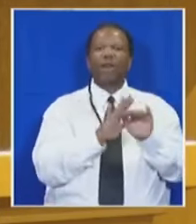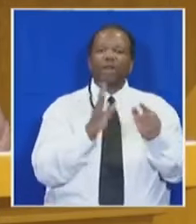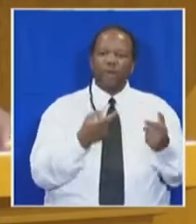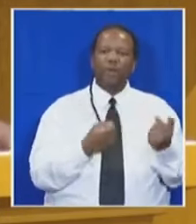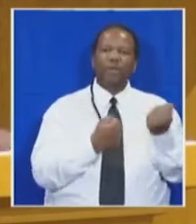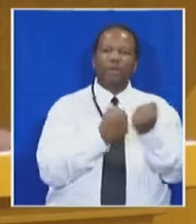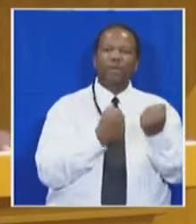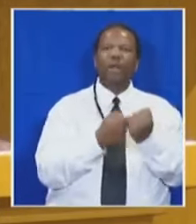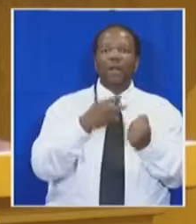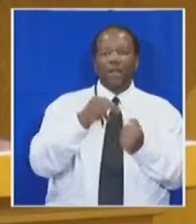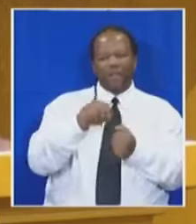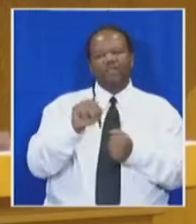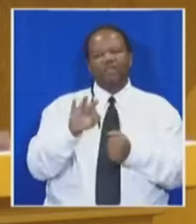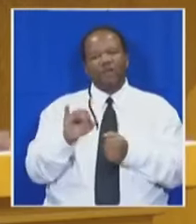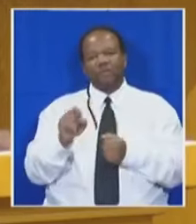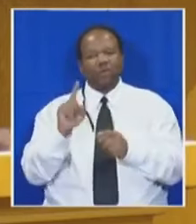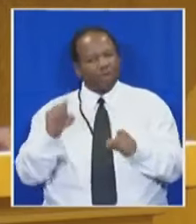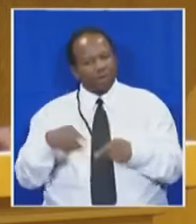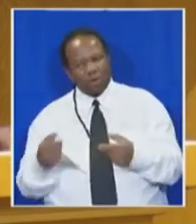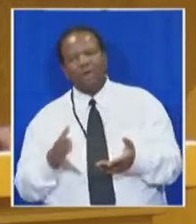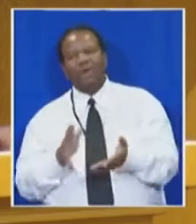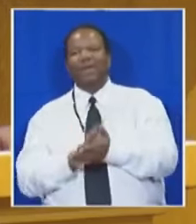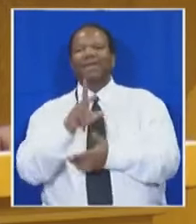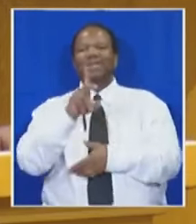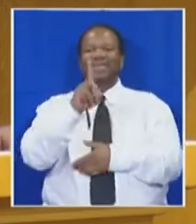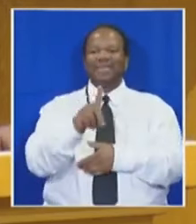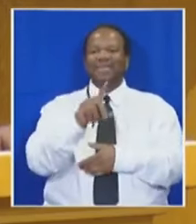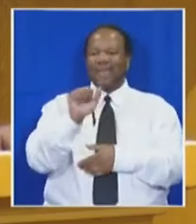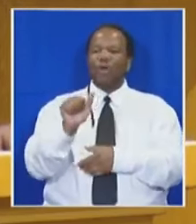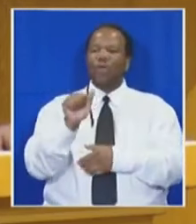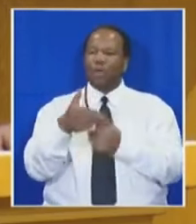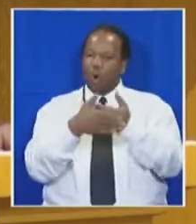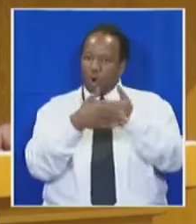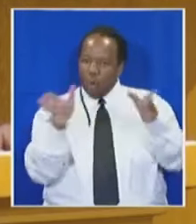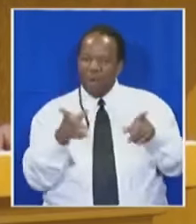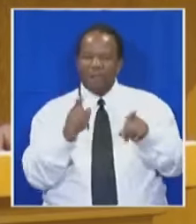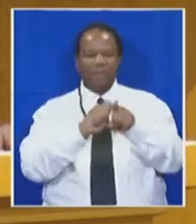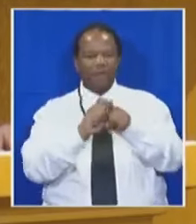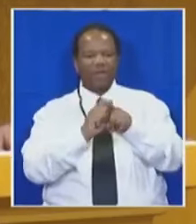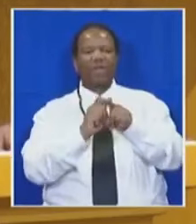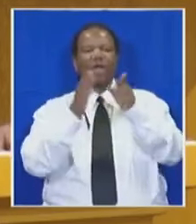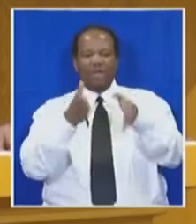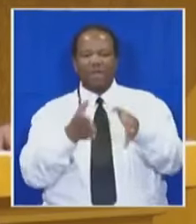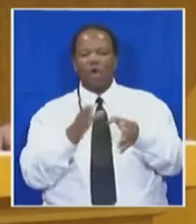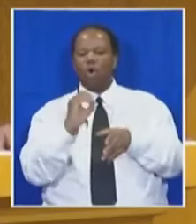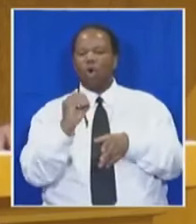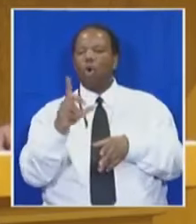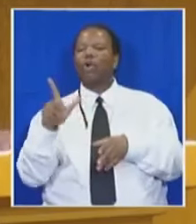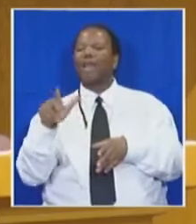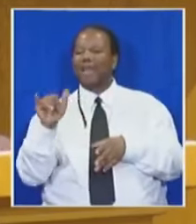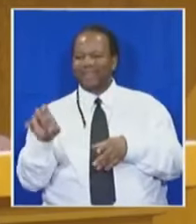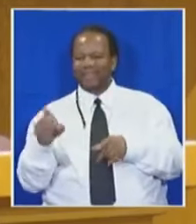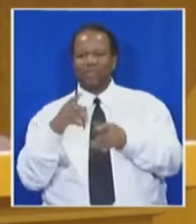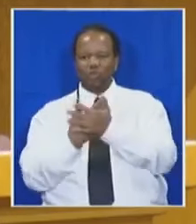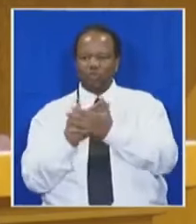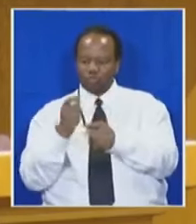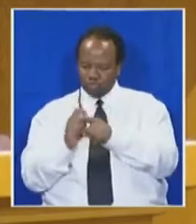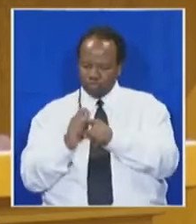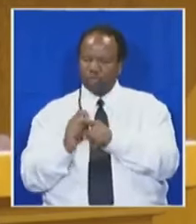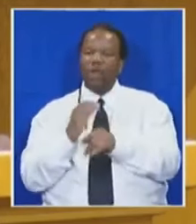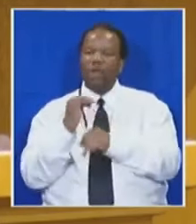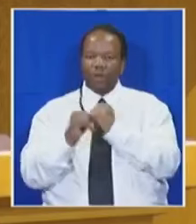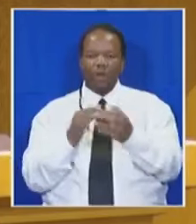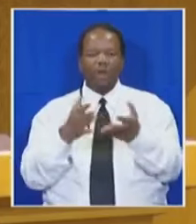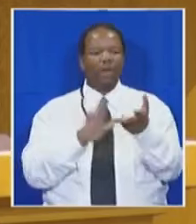NASFOS does not do that. The DEA will bring back teacher training colleges to ensure that we have got the best skilled teachers in our institution. The